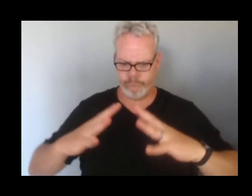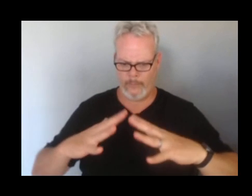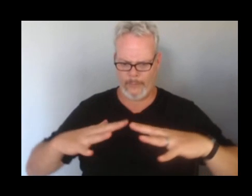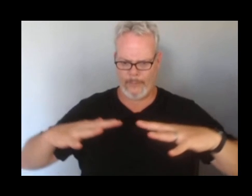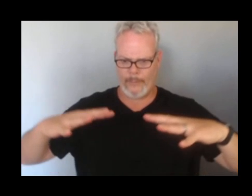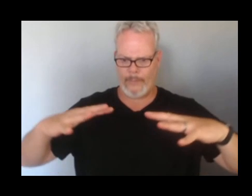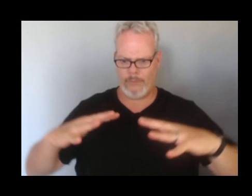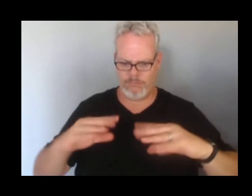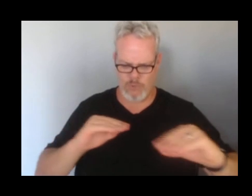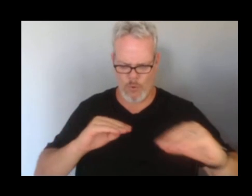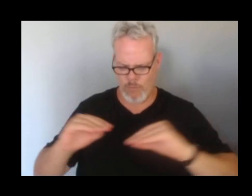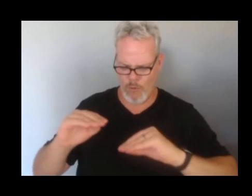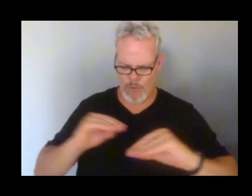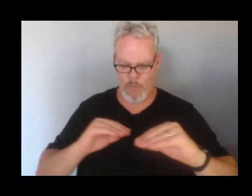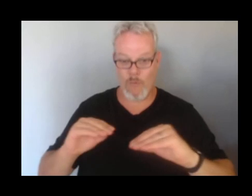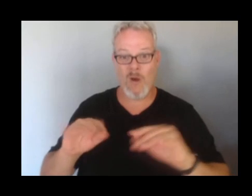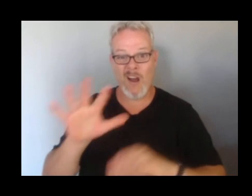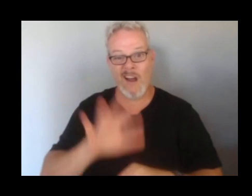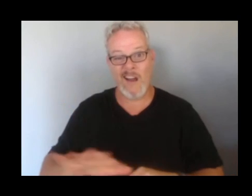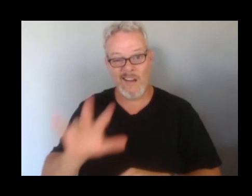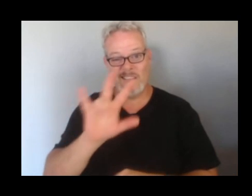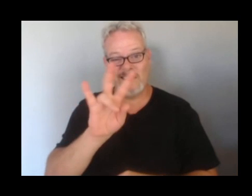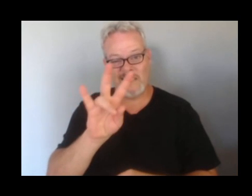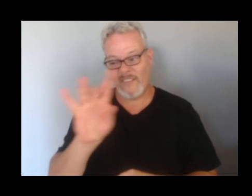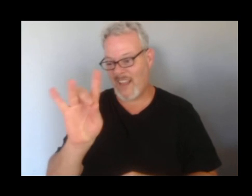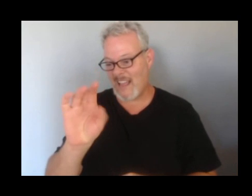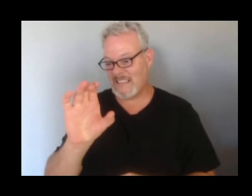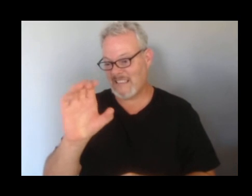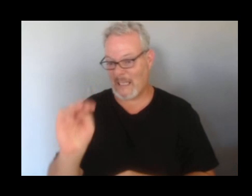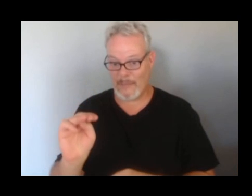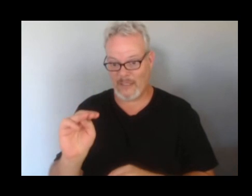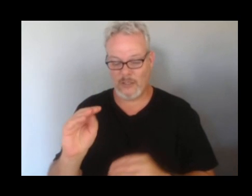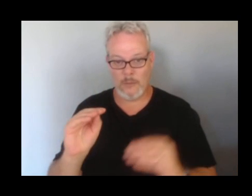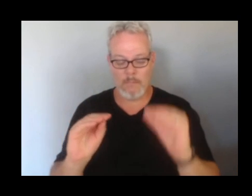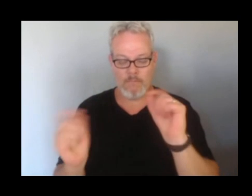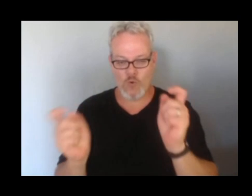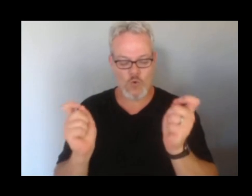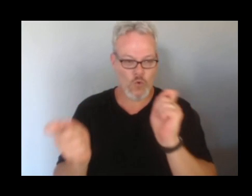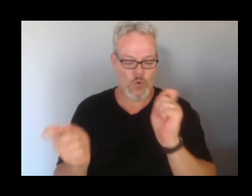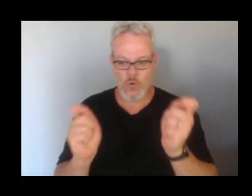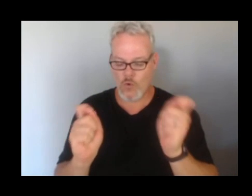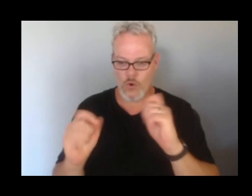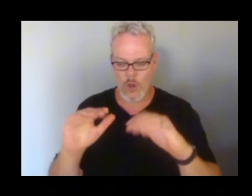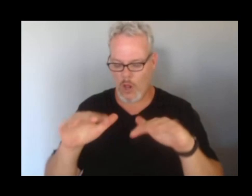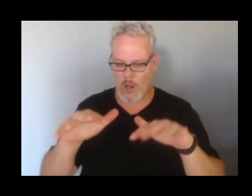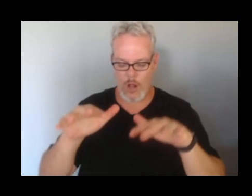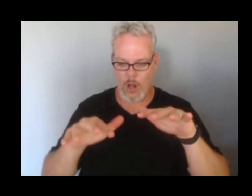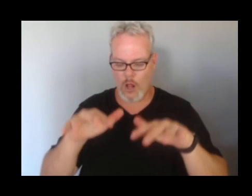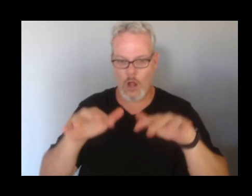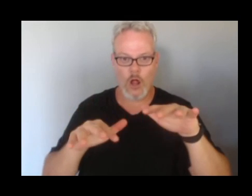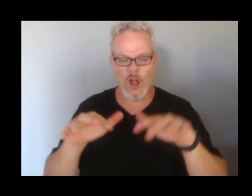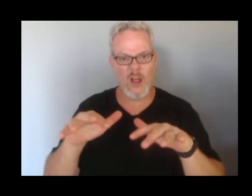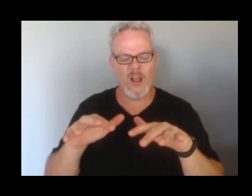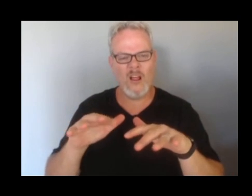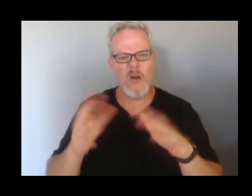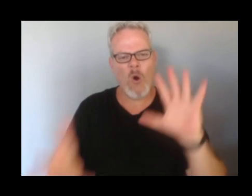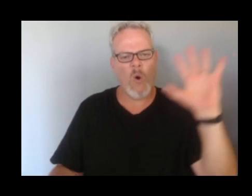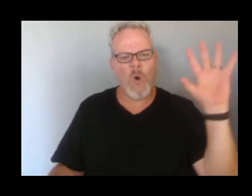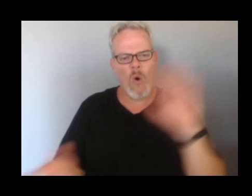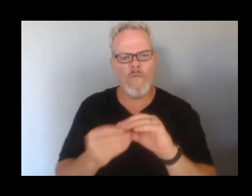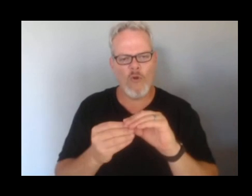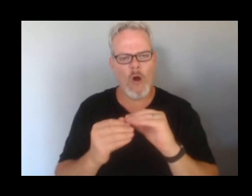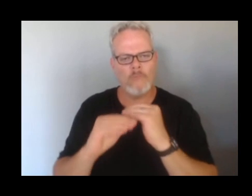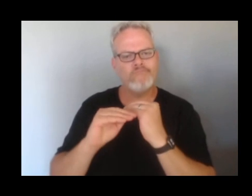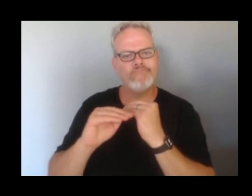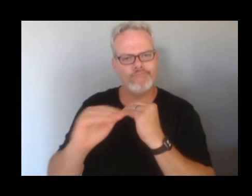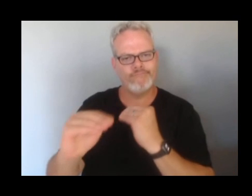perhaps seven or eight centimeters before relaxing and doing it again. But overall, the pattern is fairly stable within this window.